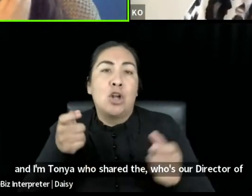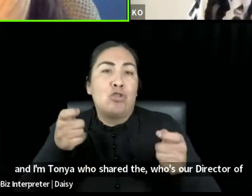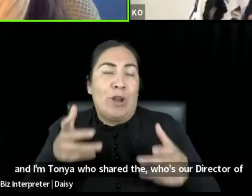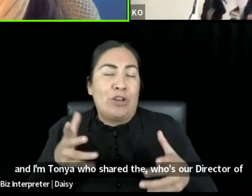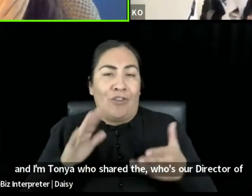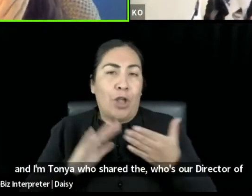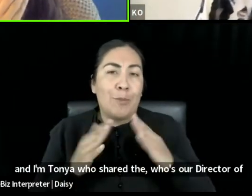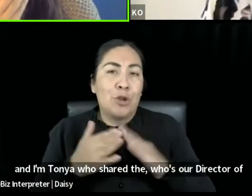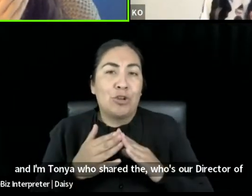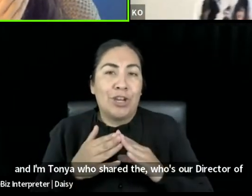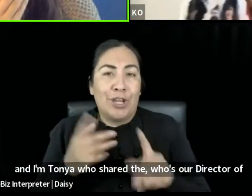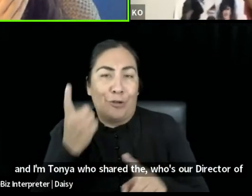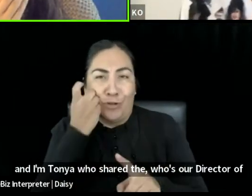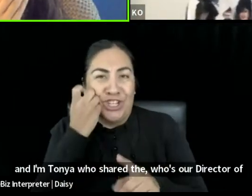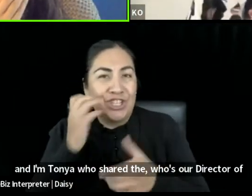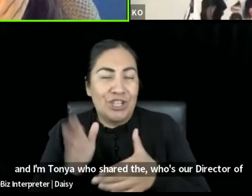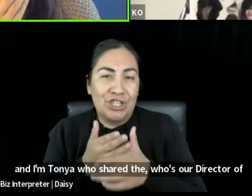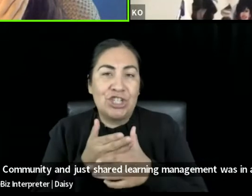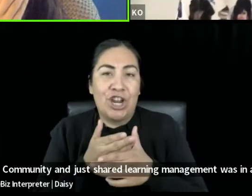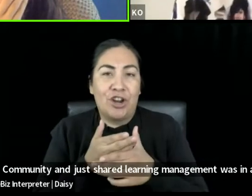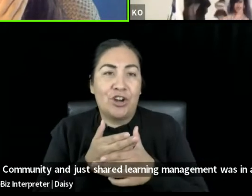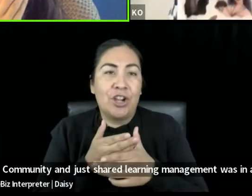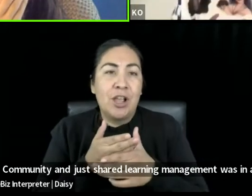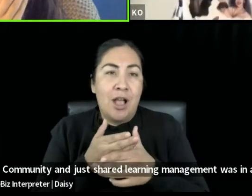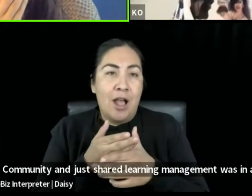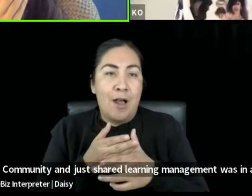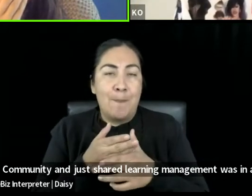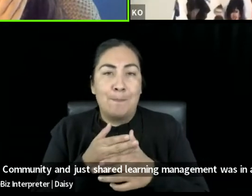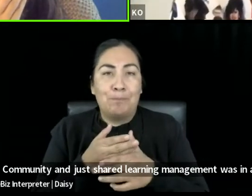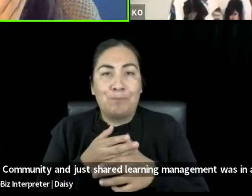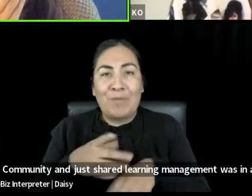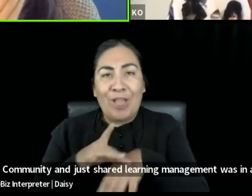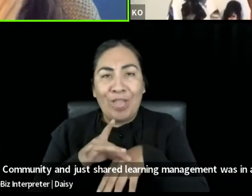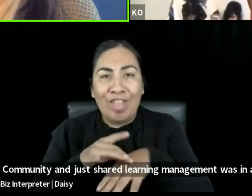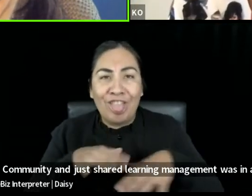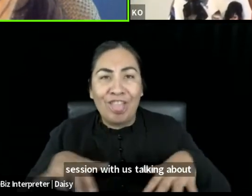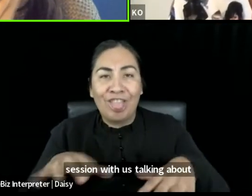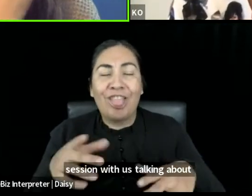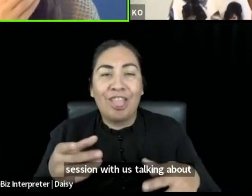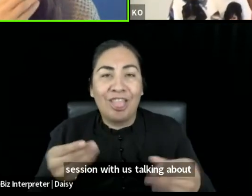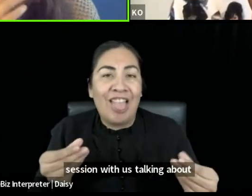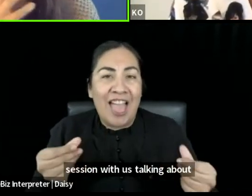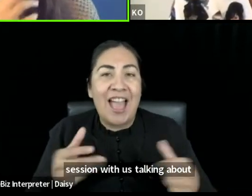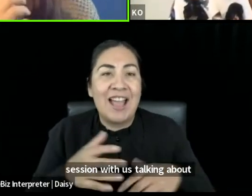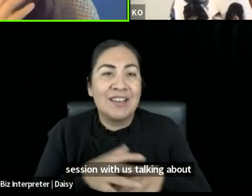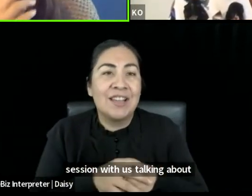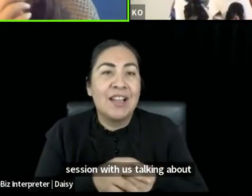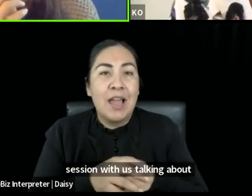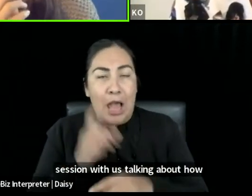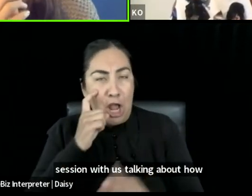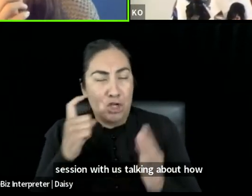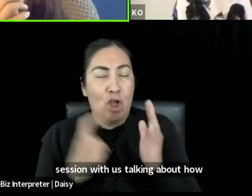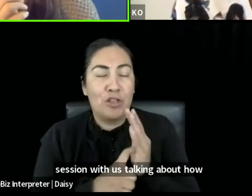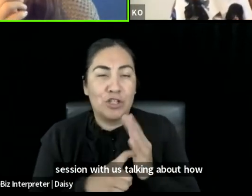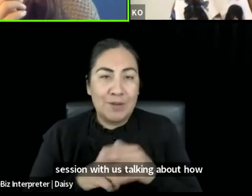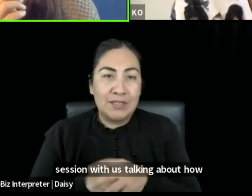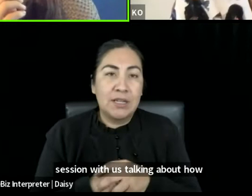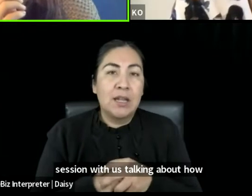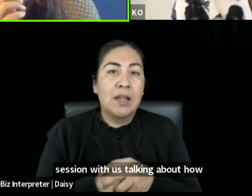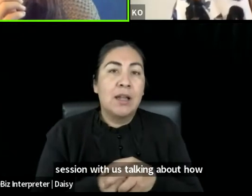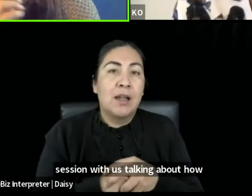um, was in a session, uh, with us talking about how we take the time at first